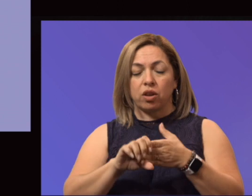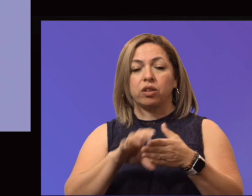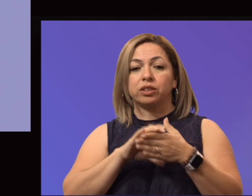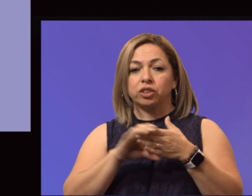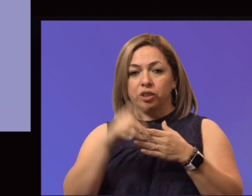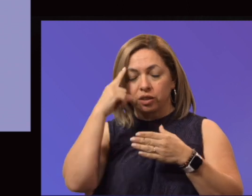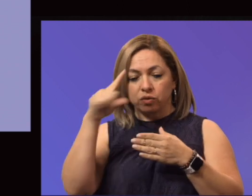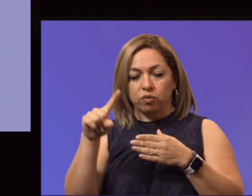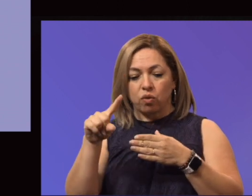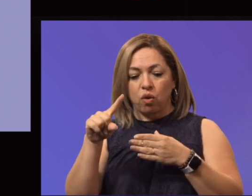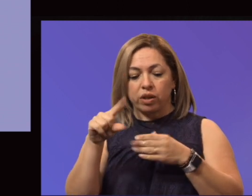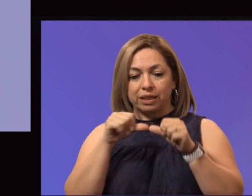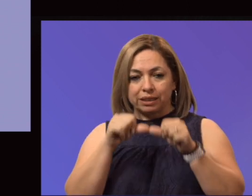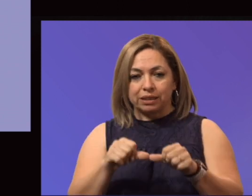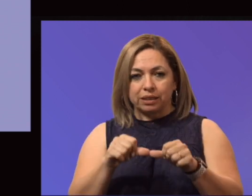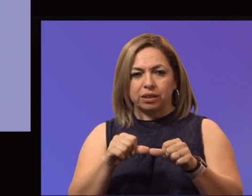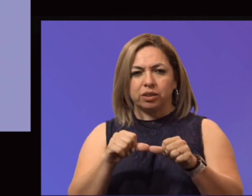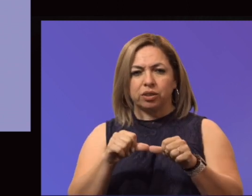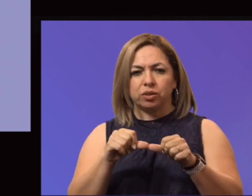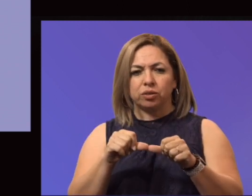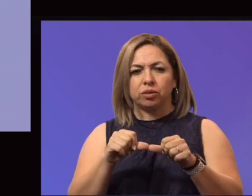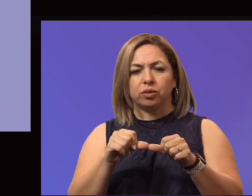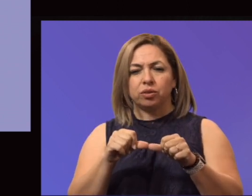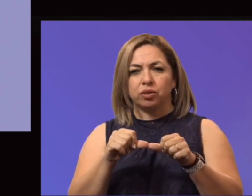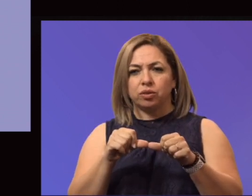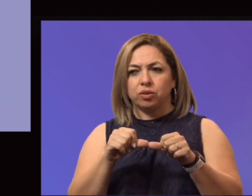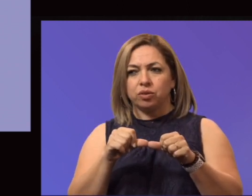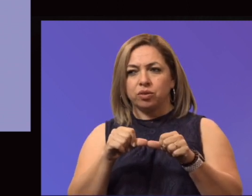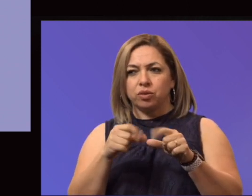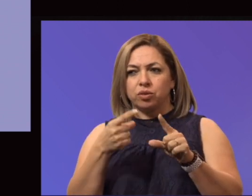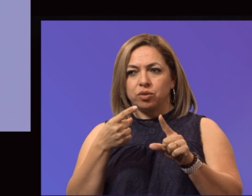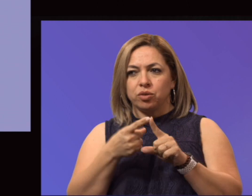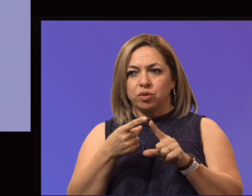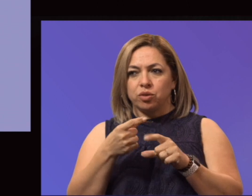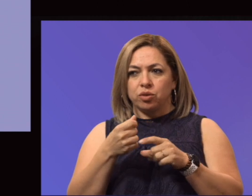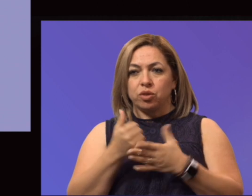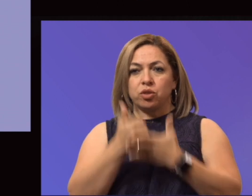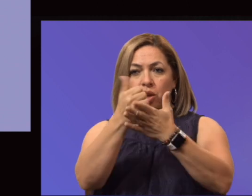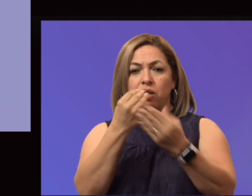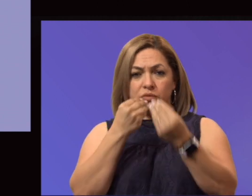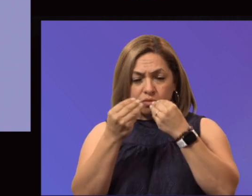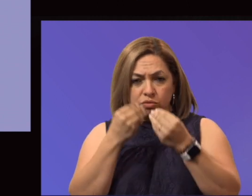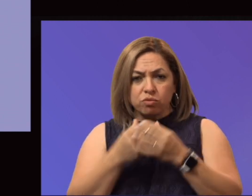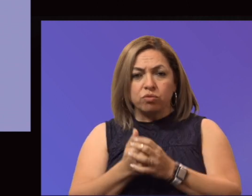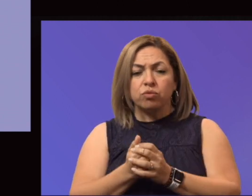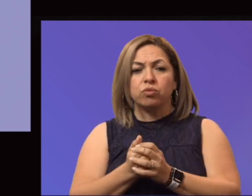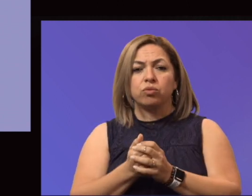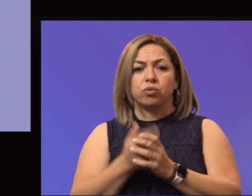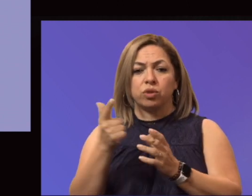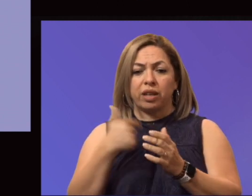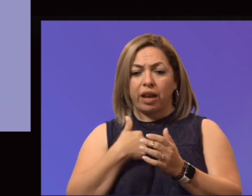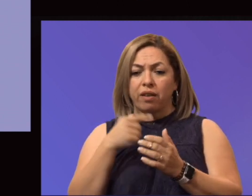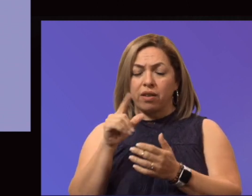offer in our efforts to combat food insecurity. So I want to thank them. In addition, they received $1,500